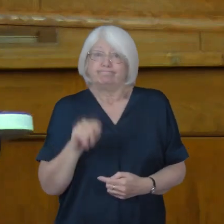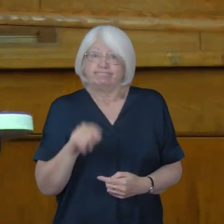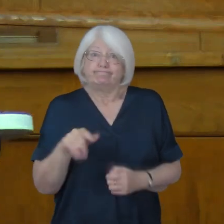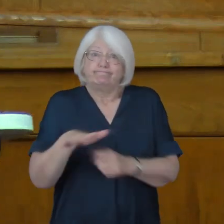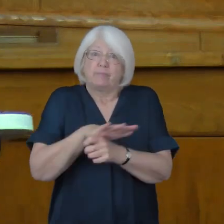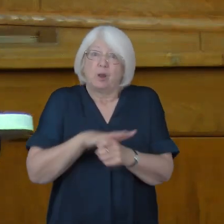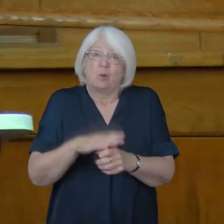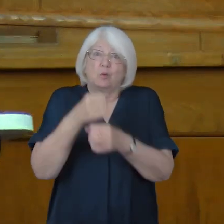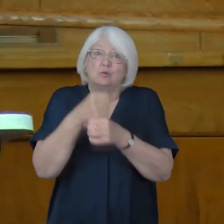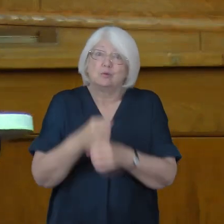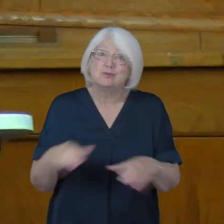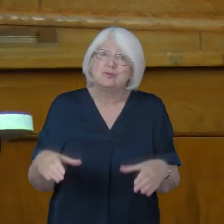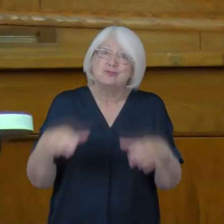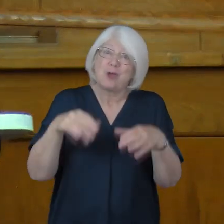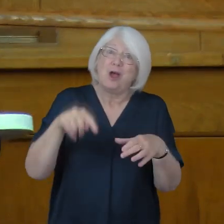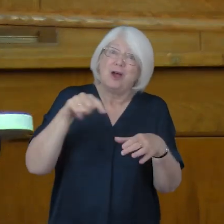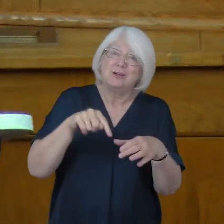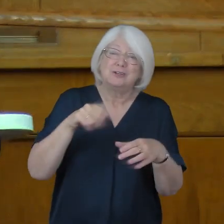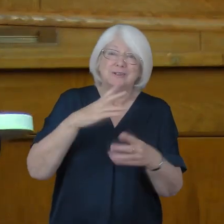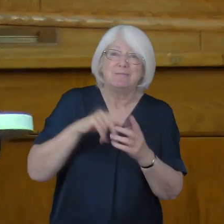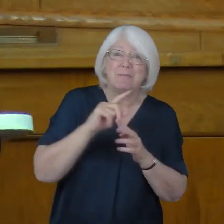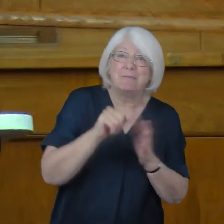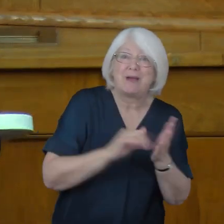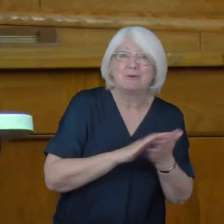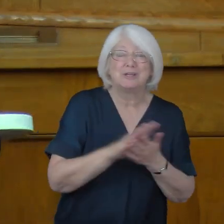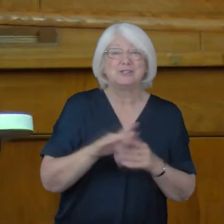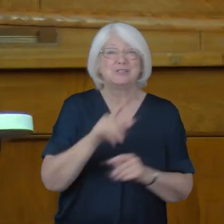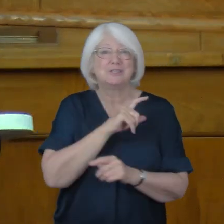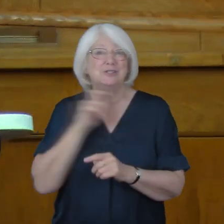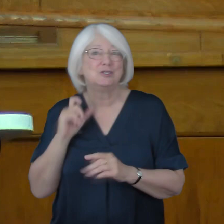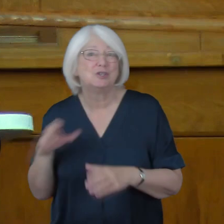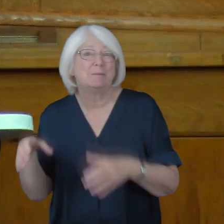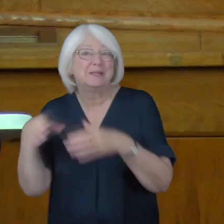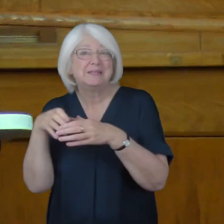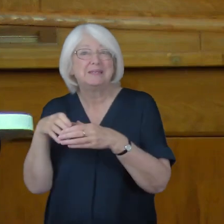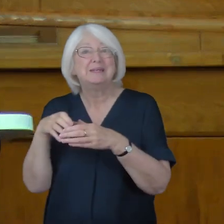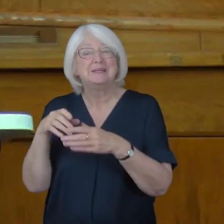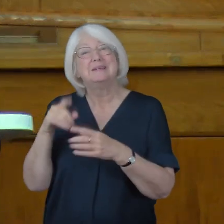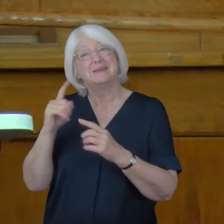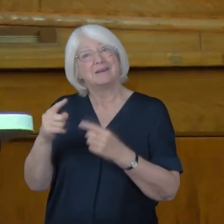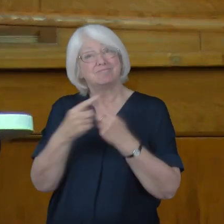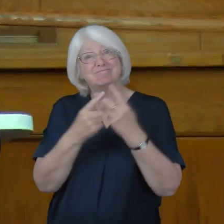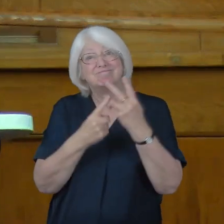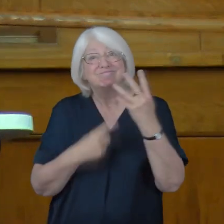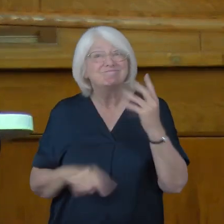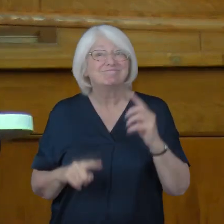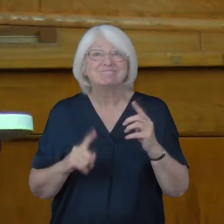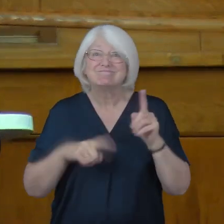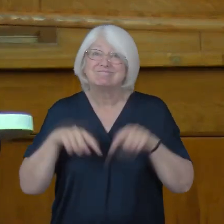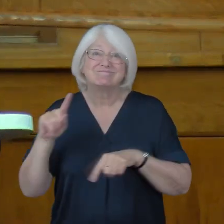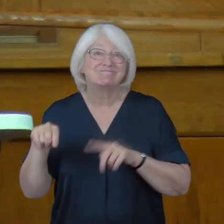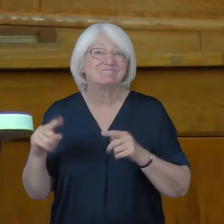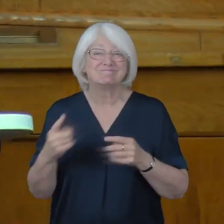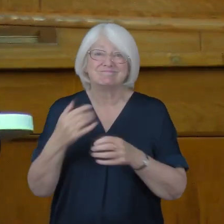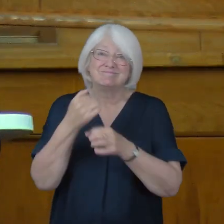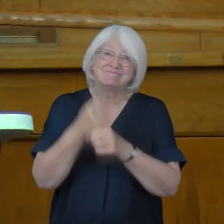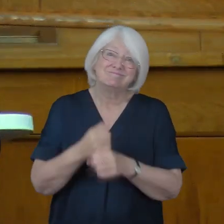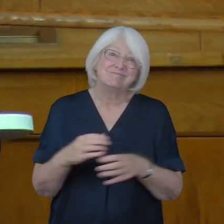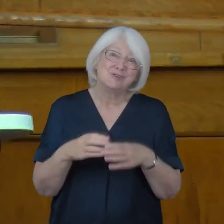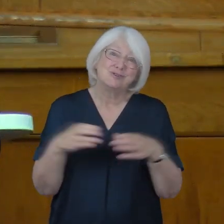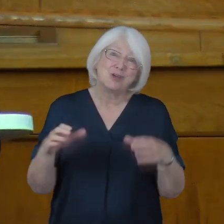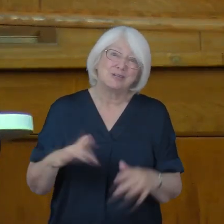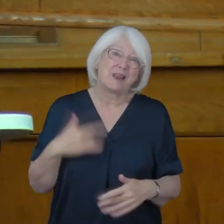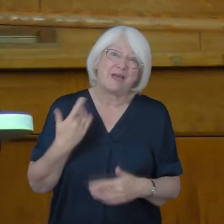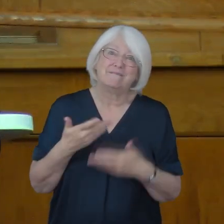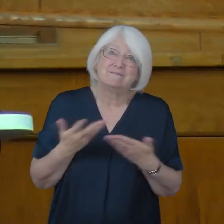service of the local church in our parishes, chaplaincies and other various expressions of